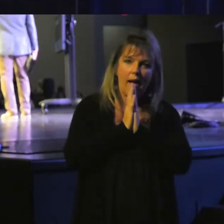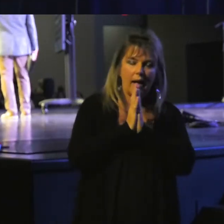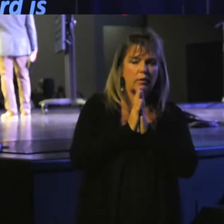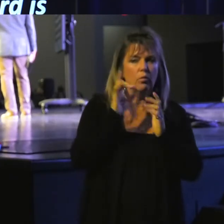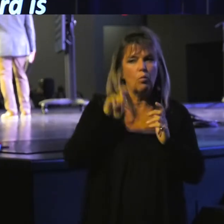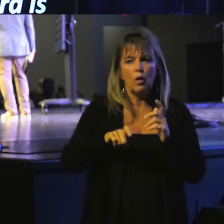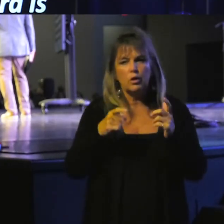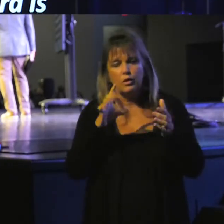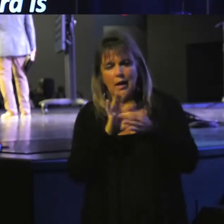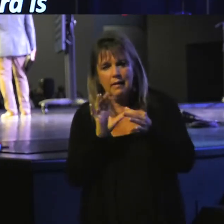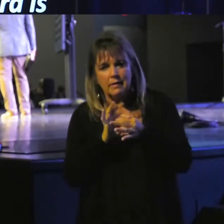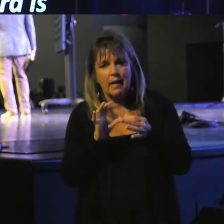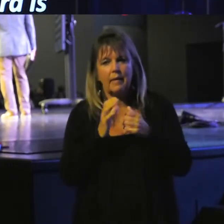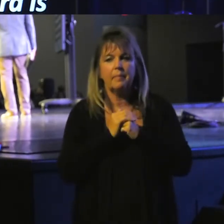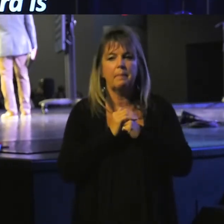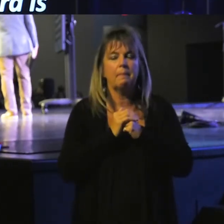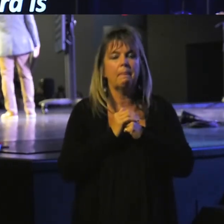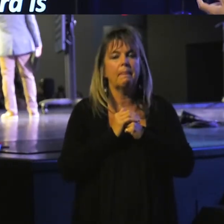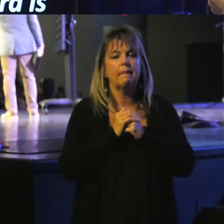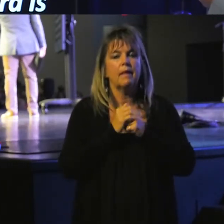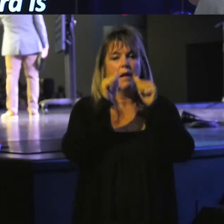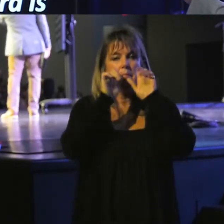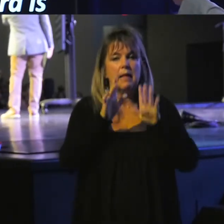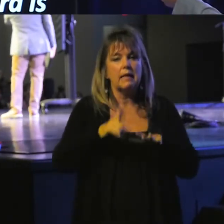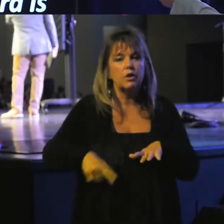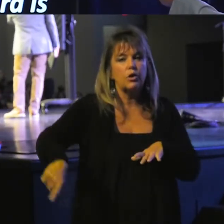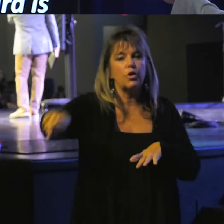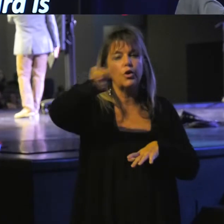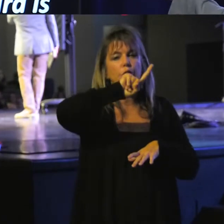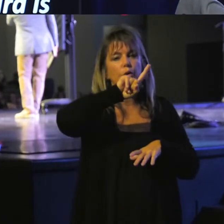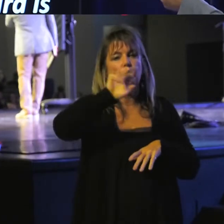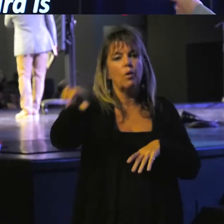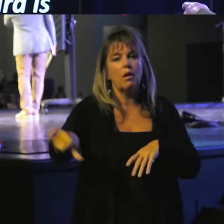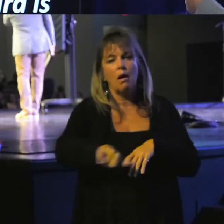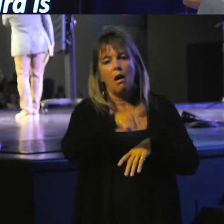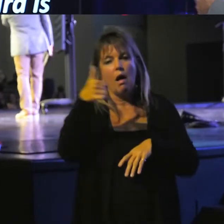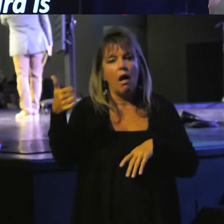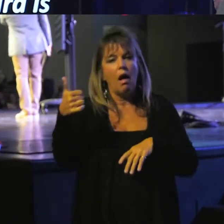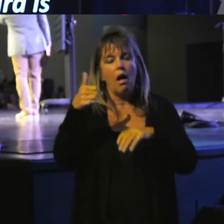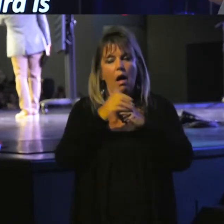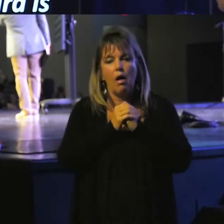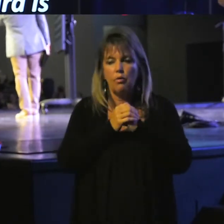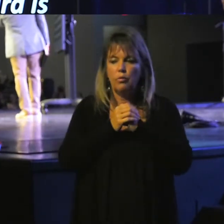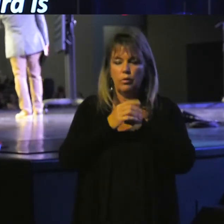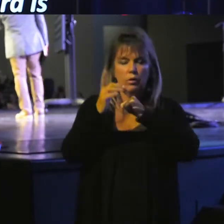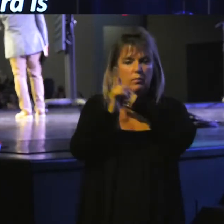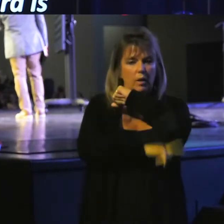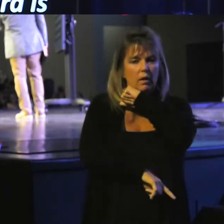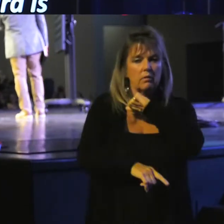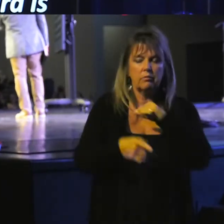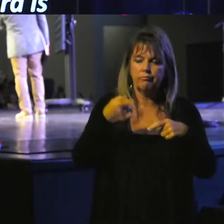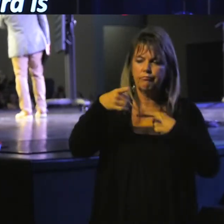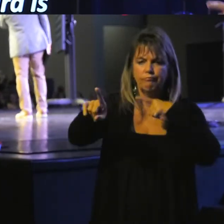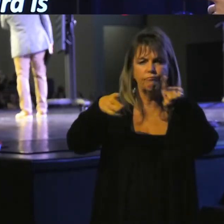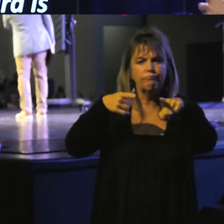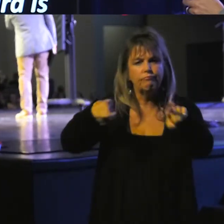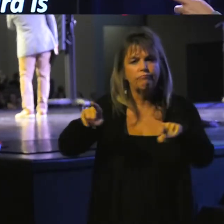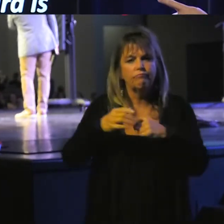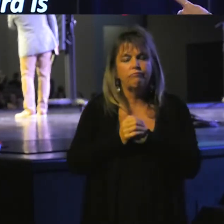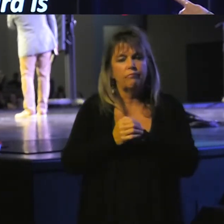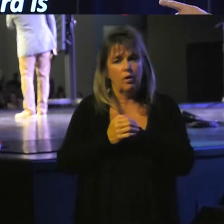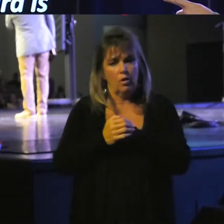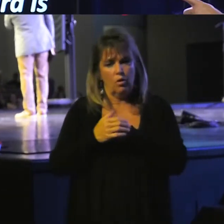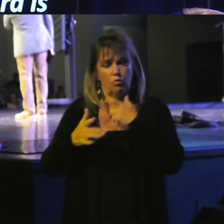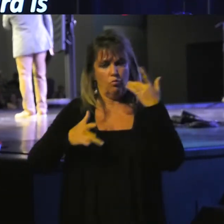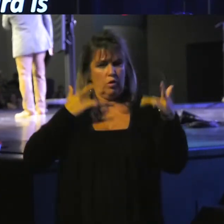what should I say? He said, blessed are you when others revile you or persecute you and utter all kinds of evil. Rejoice and